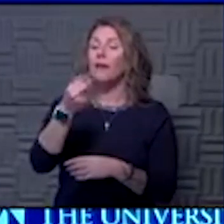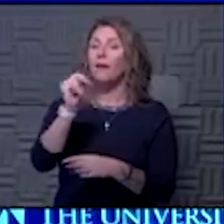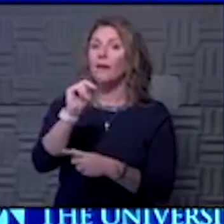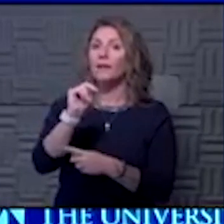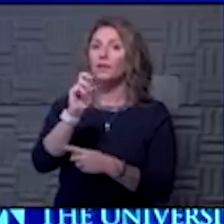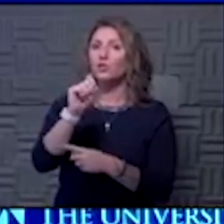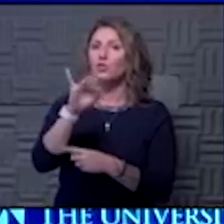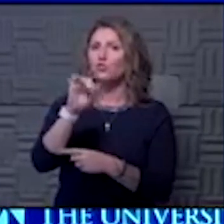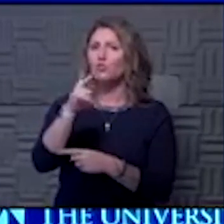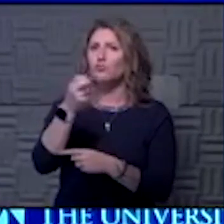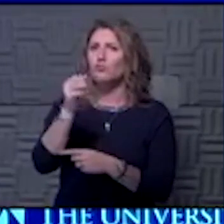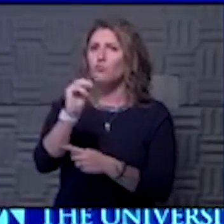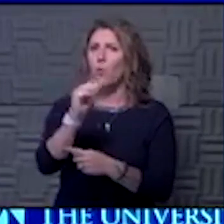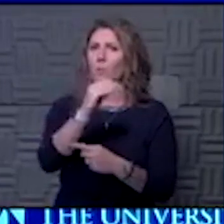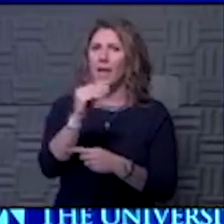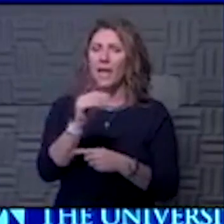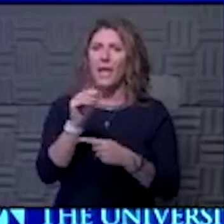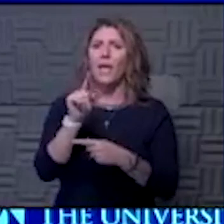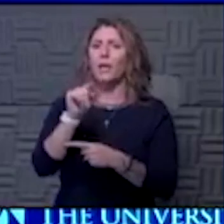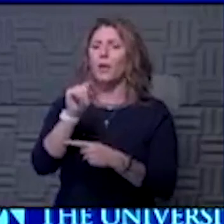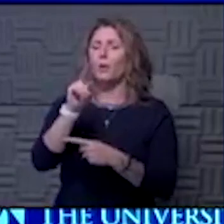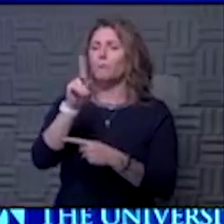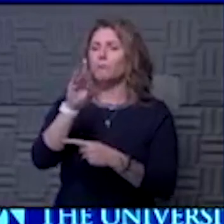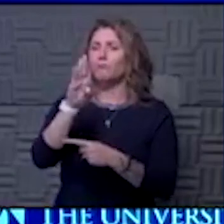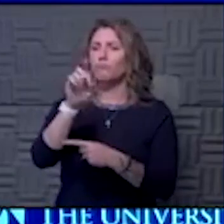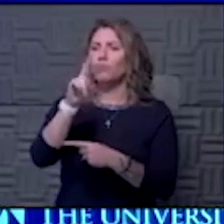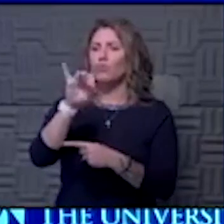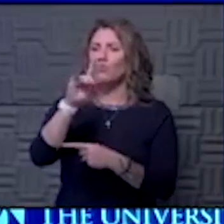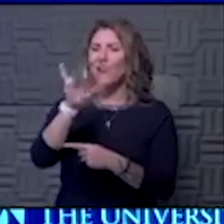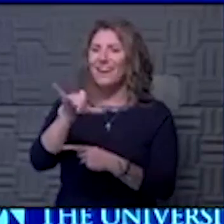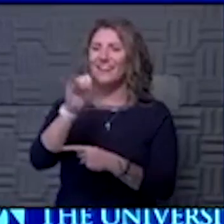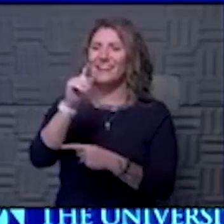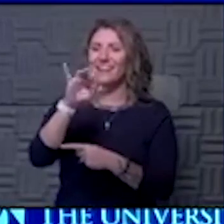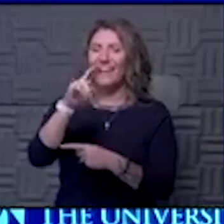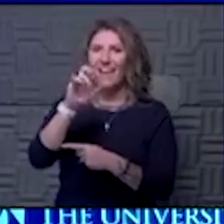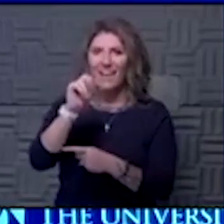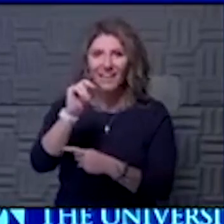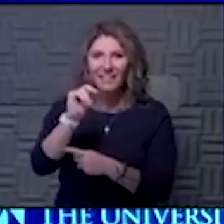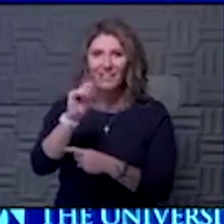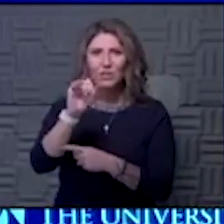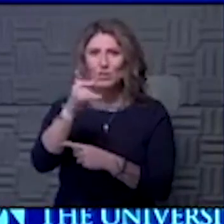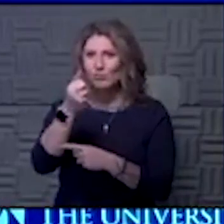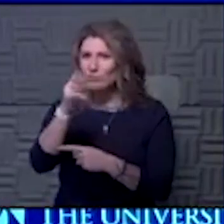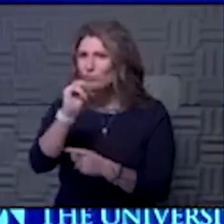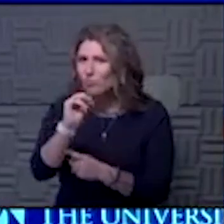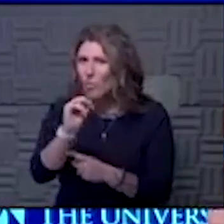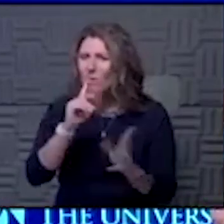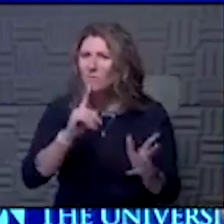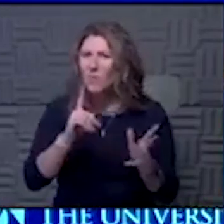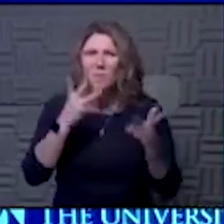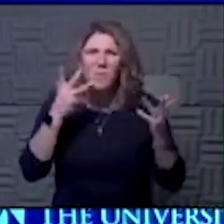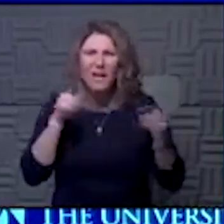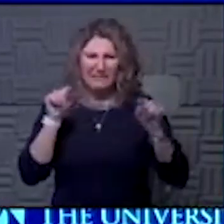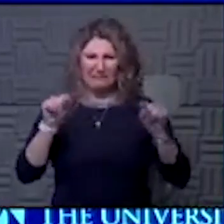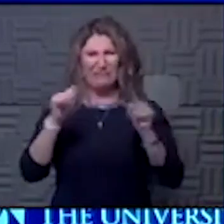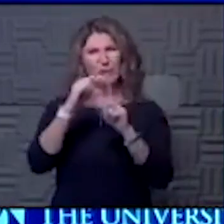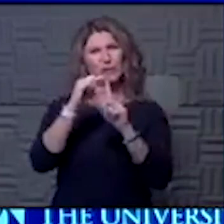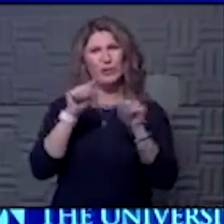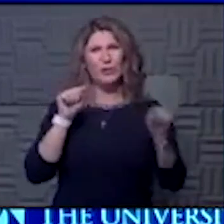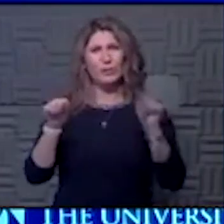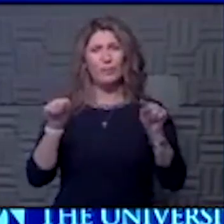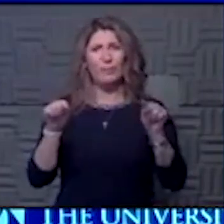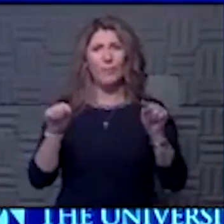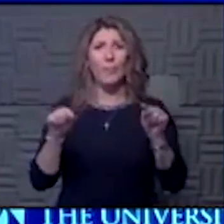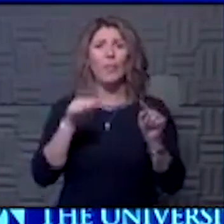bradykinin? A bradykinin storm. Okay. for those of us who can't even say the word, will you tell us what they are? Yeah. So